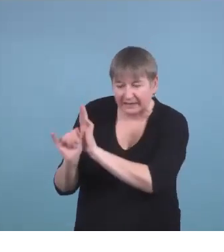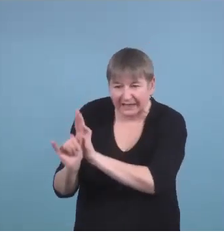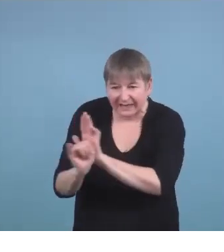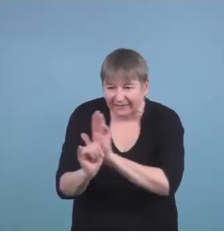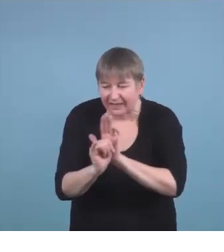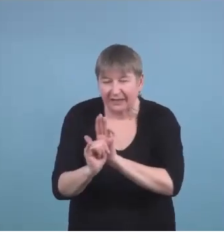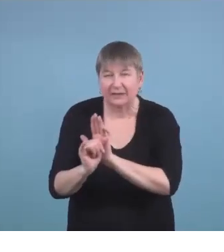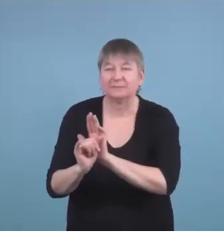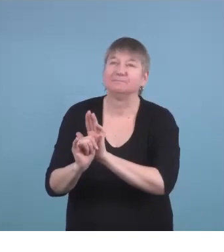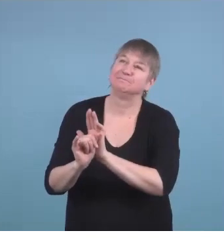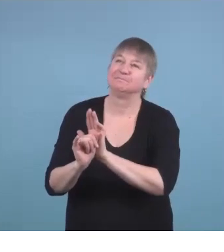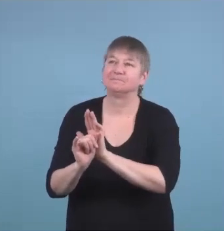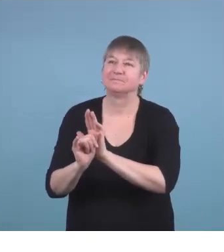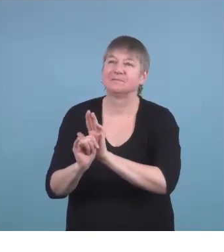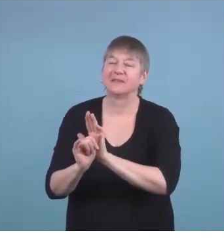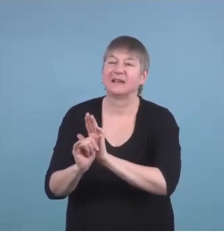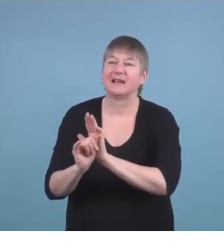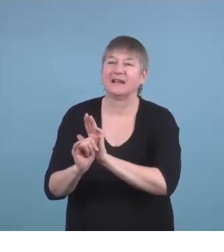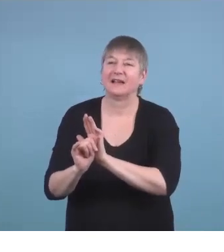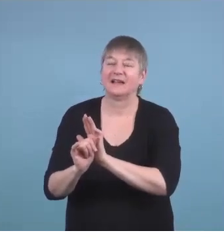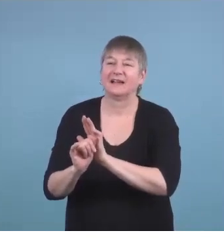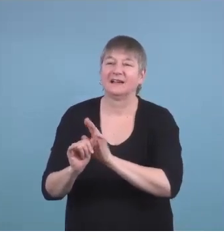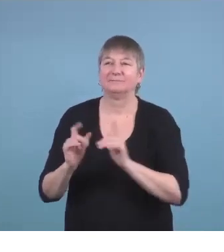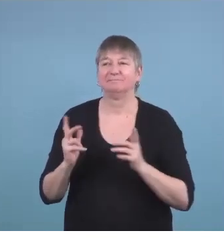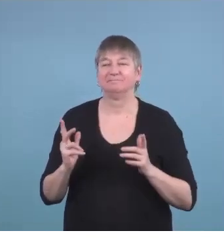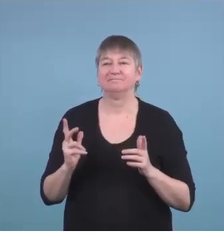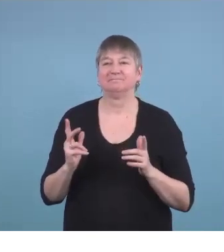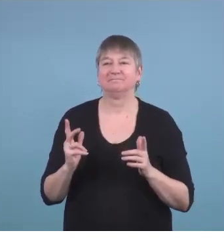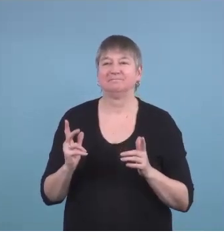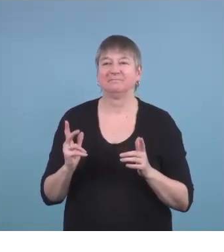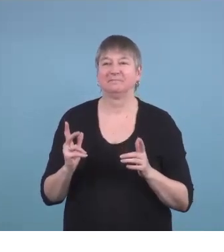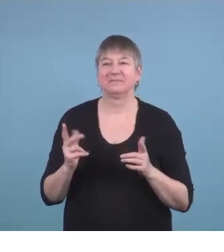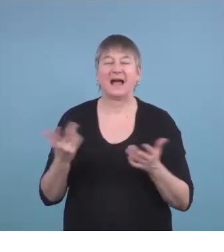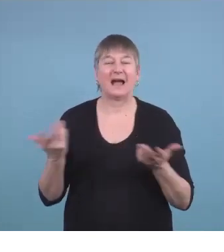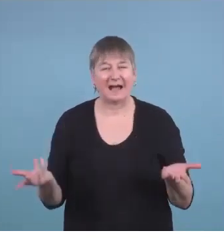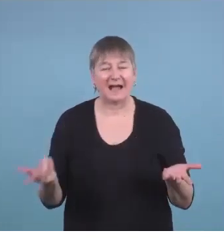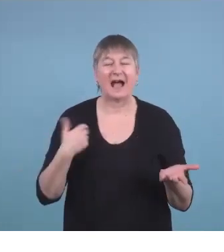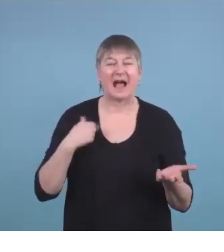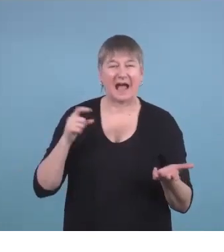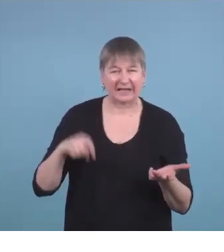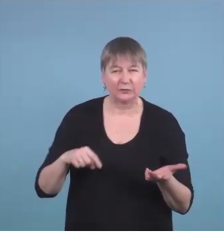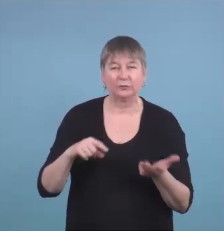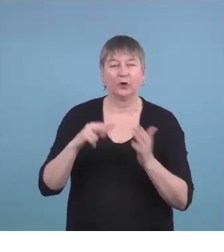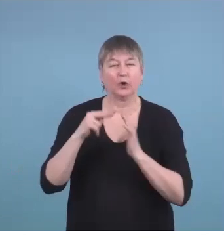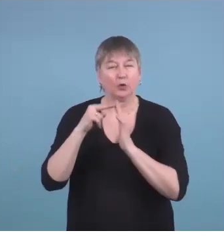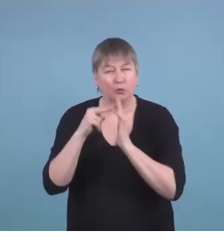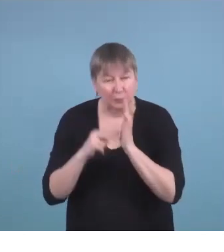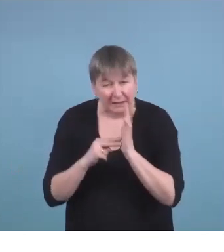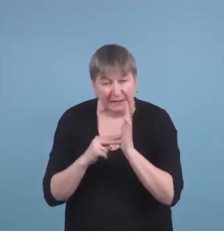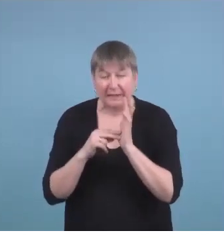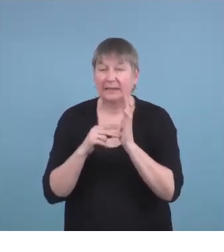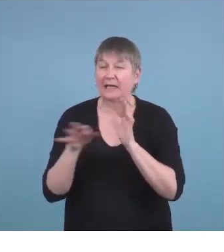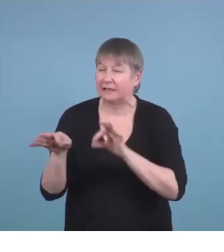not only did I have to read through and talk about the